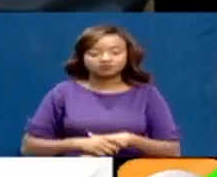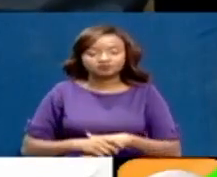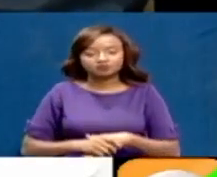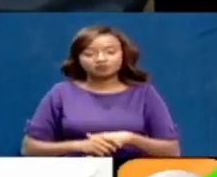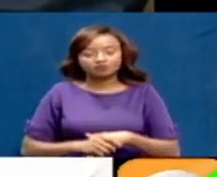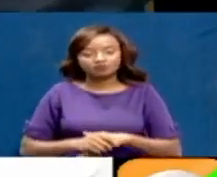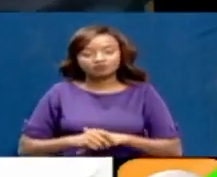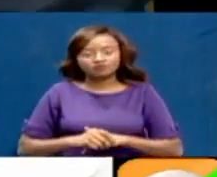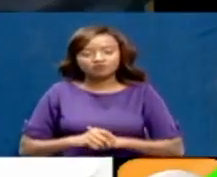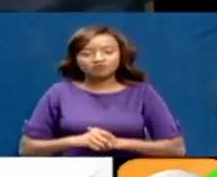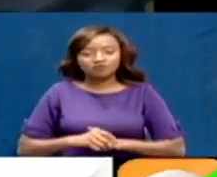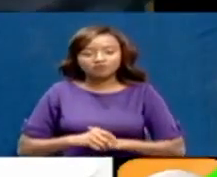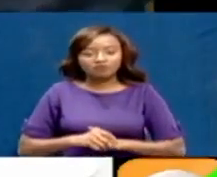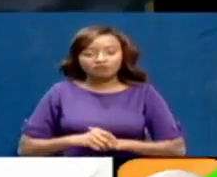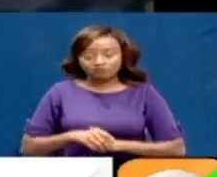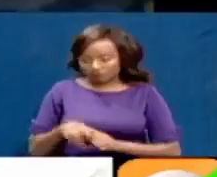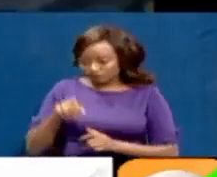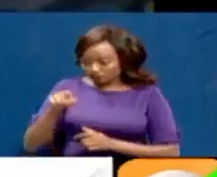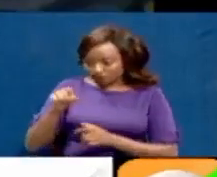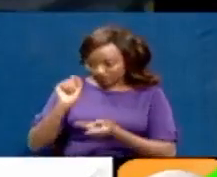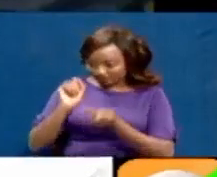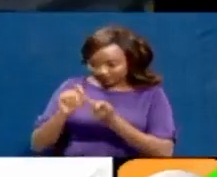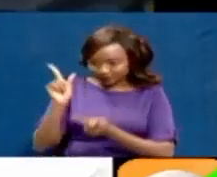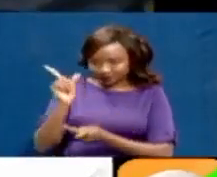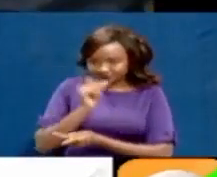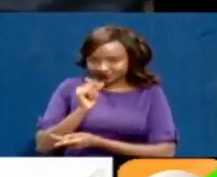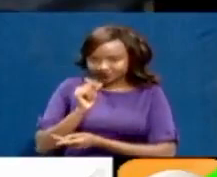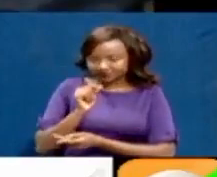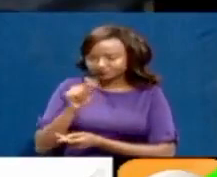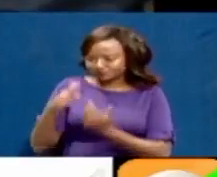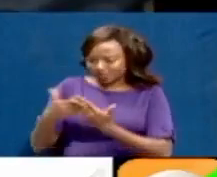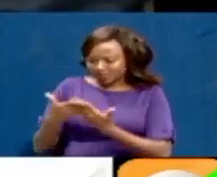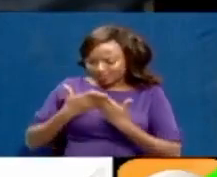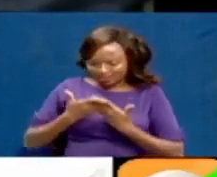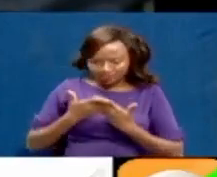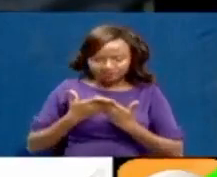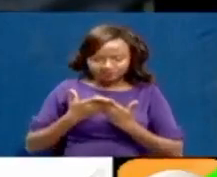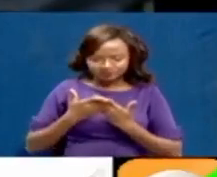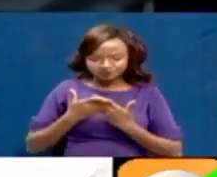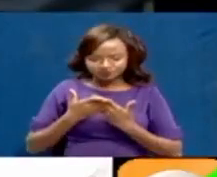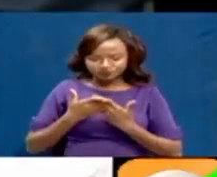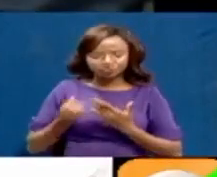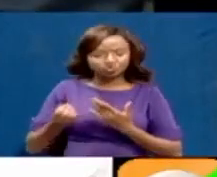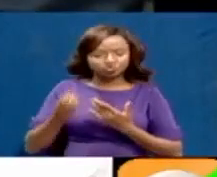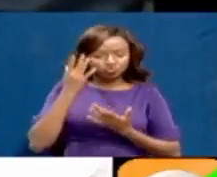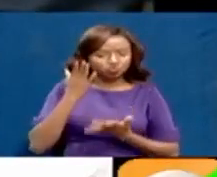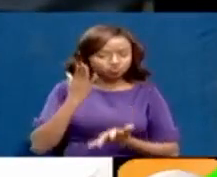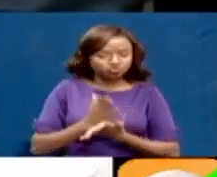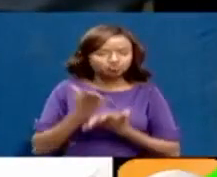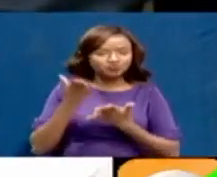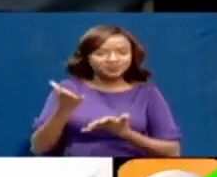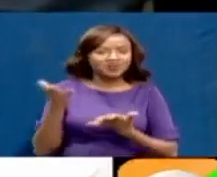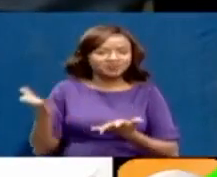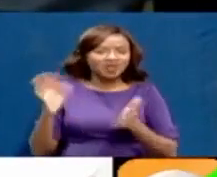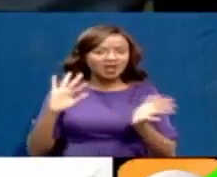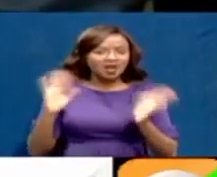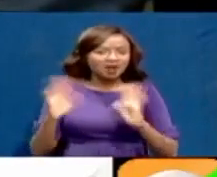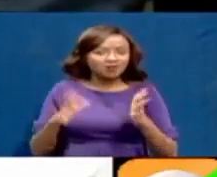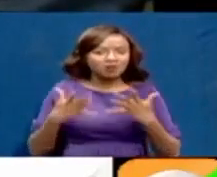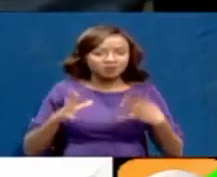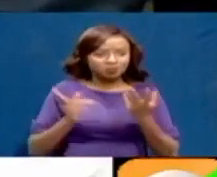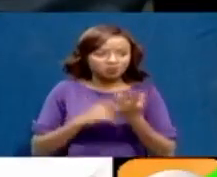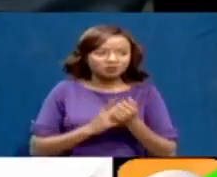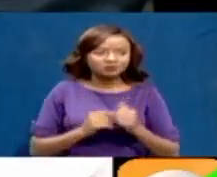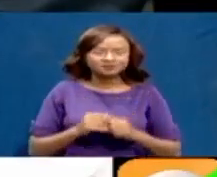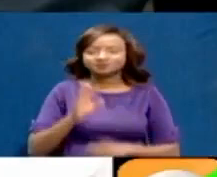the result of that mass testing will actually be able to give us the exact position of the extent of